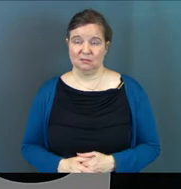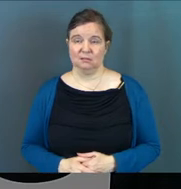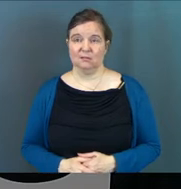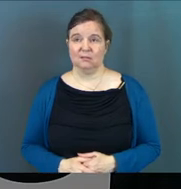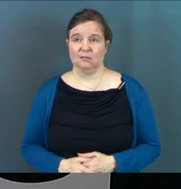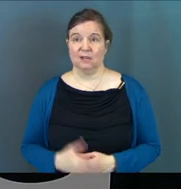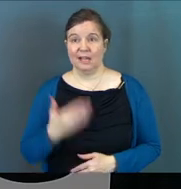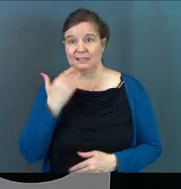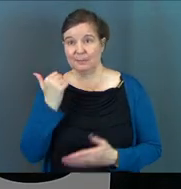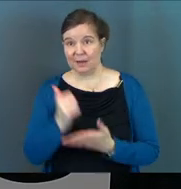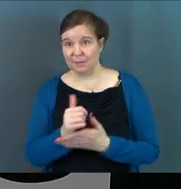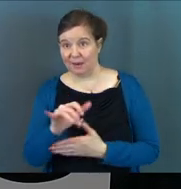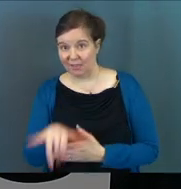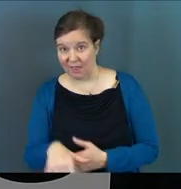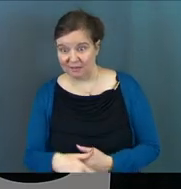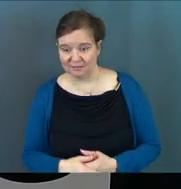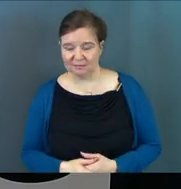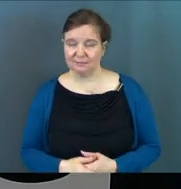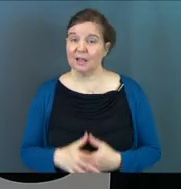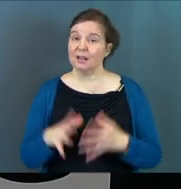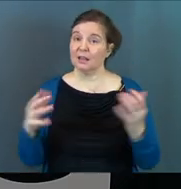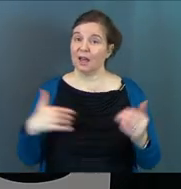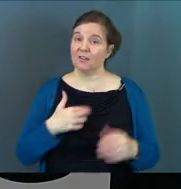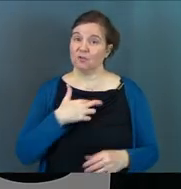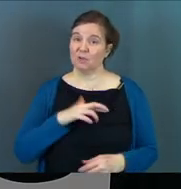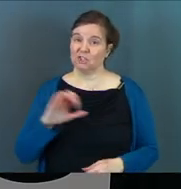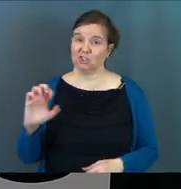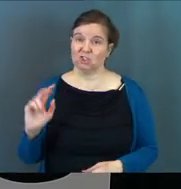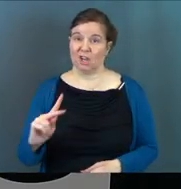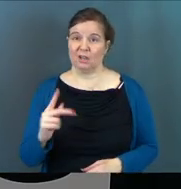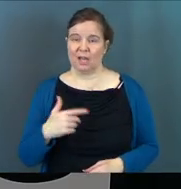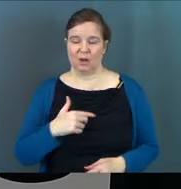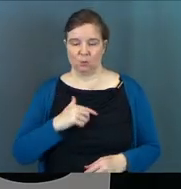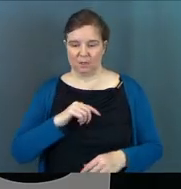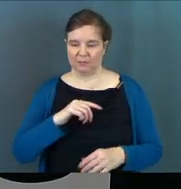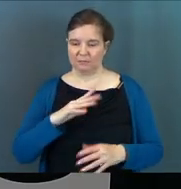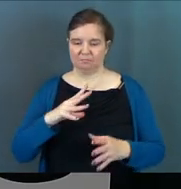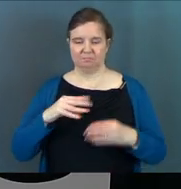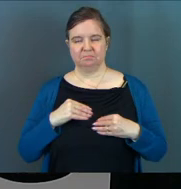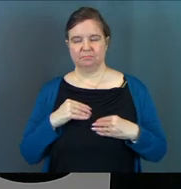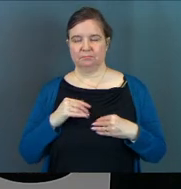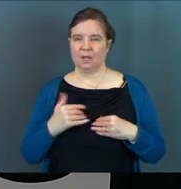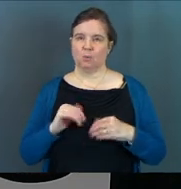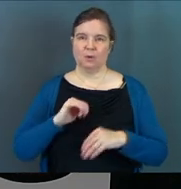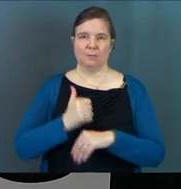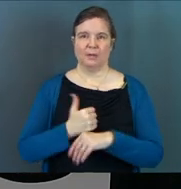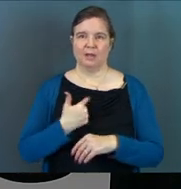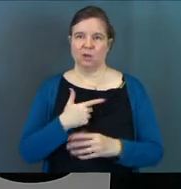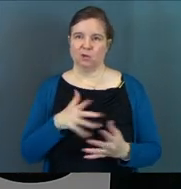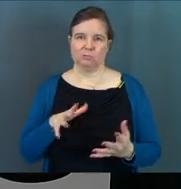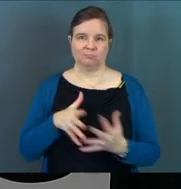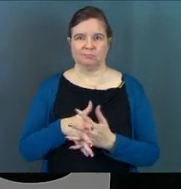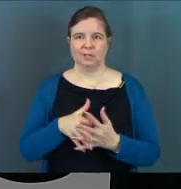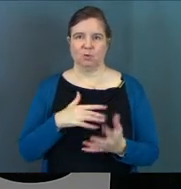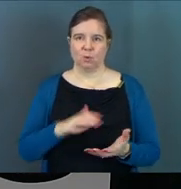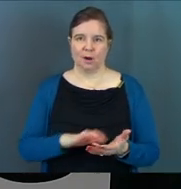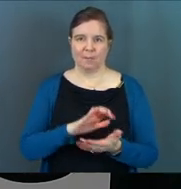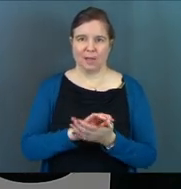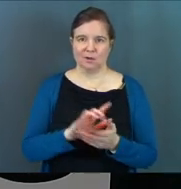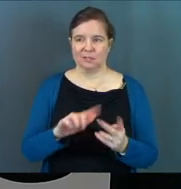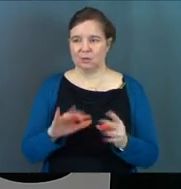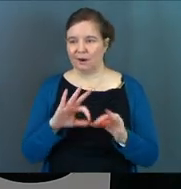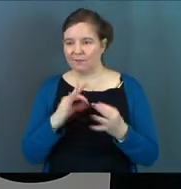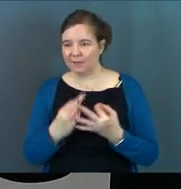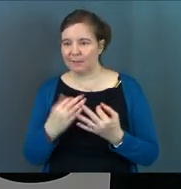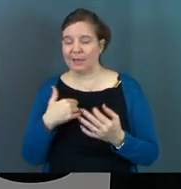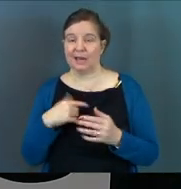I'll take a better aim then on that. It's a whole lot of religious junk, and we've settled for it, and we've built it into our marriages, and we've built it into our